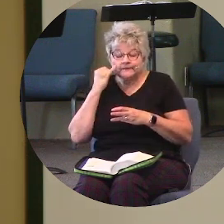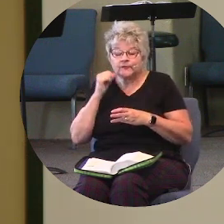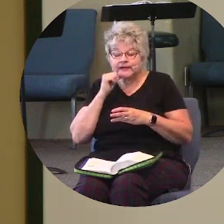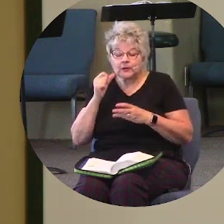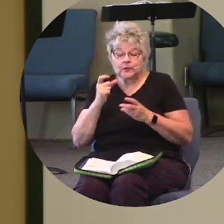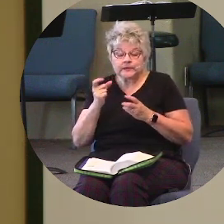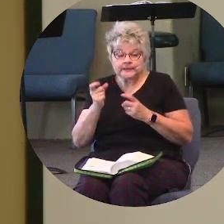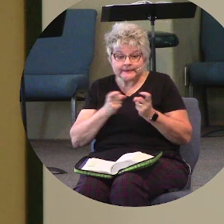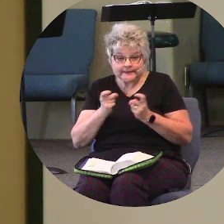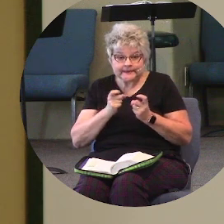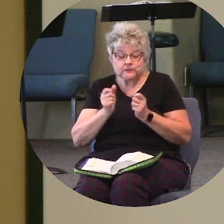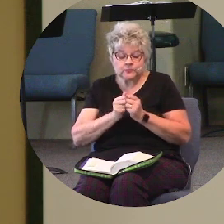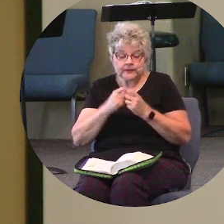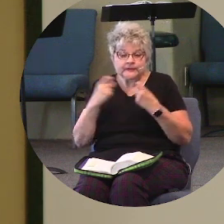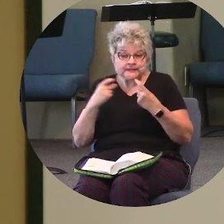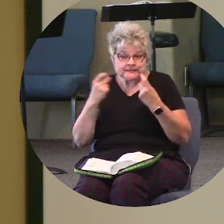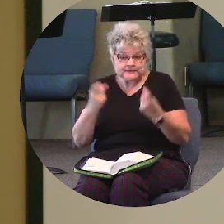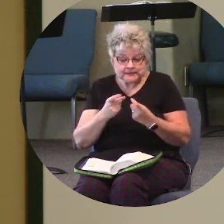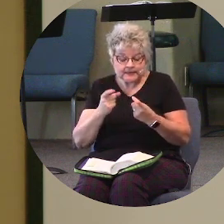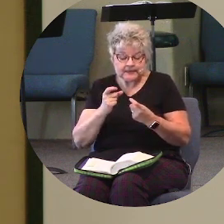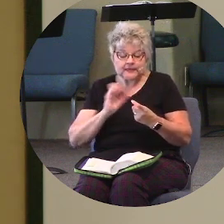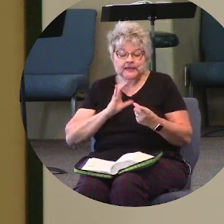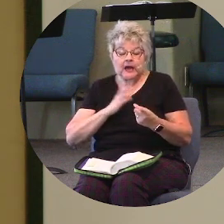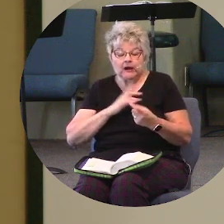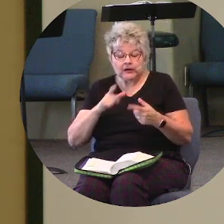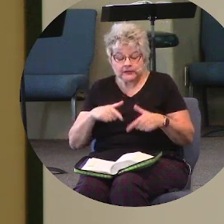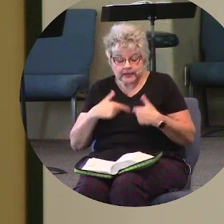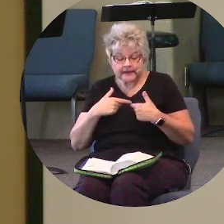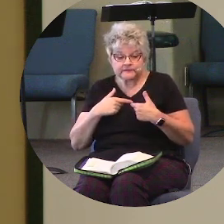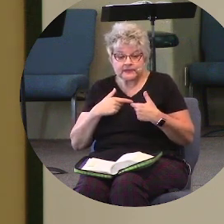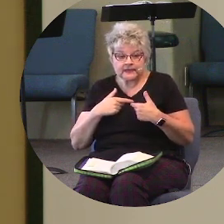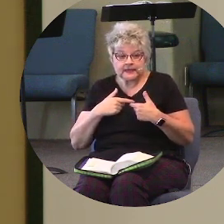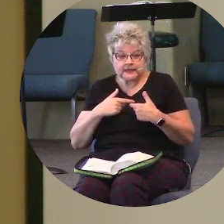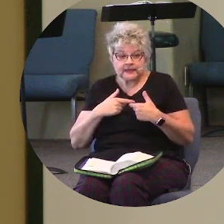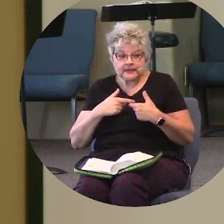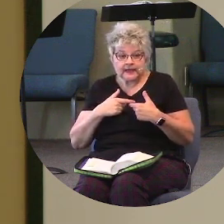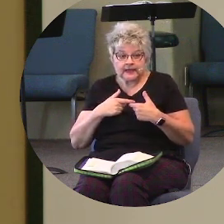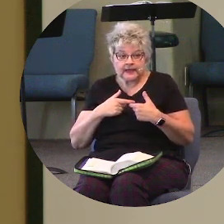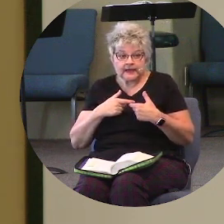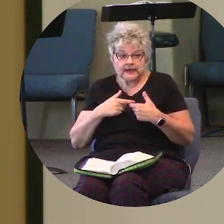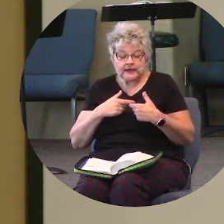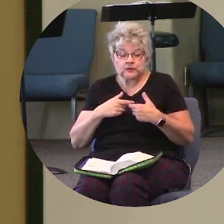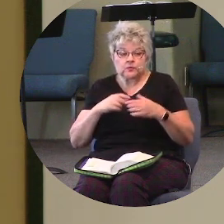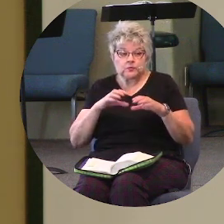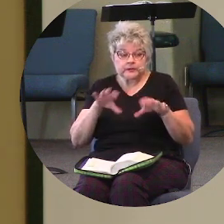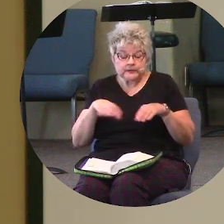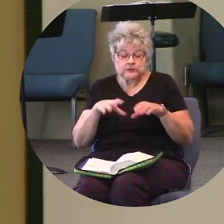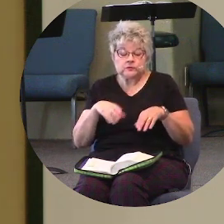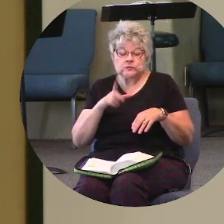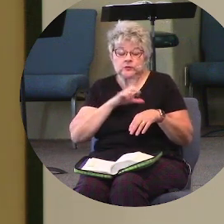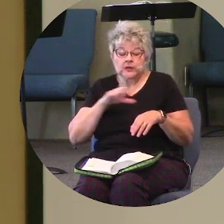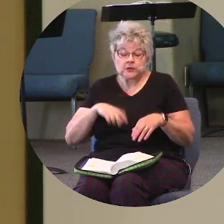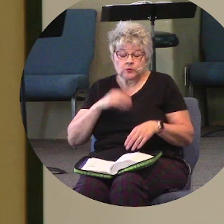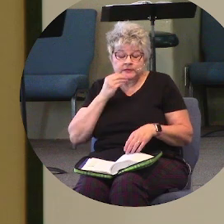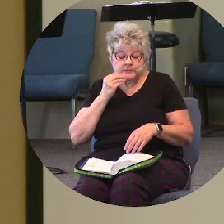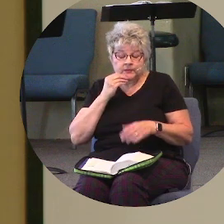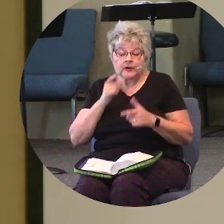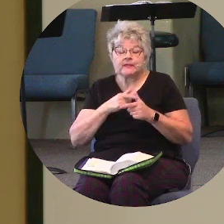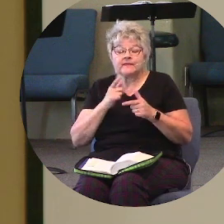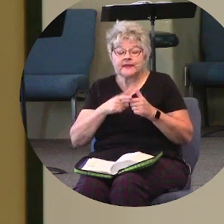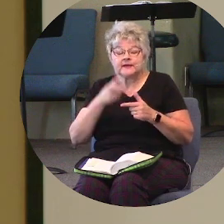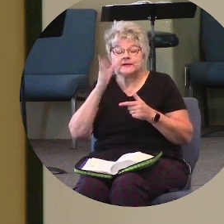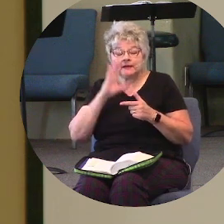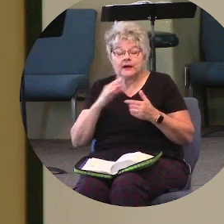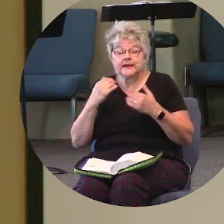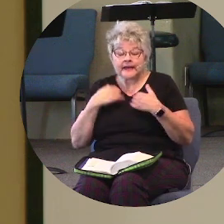sin in our own lives and we partake of the Lord's Supper, then God has a problem with us.